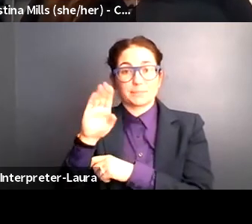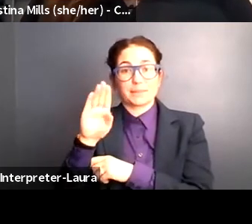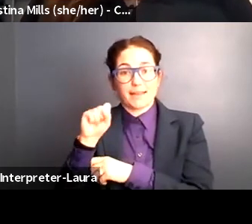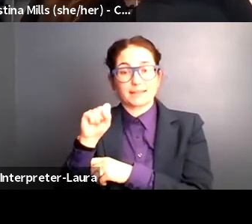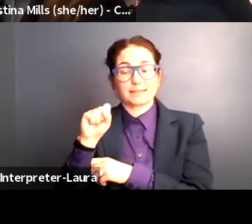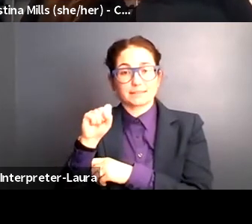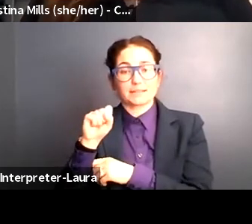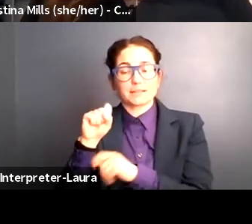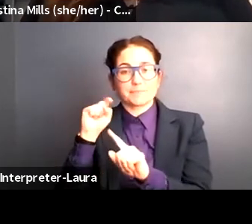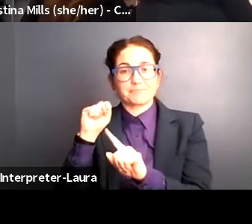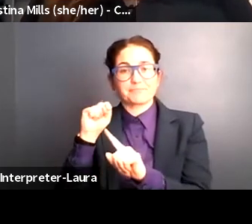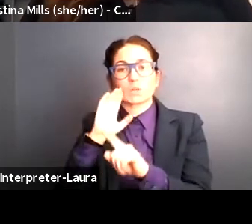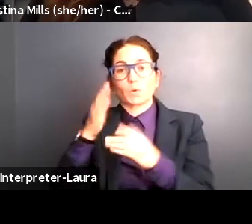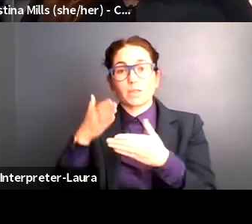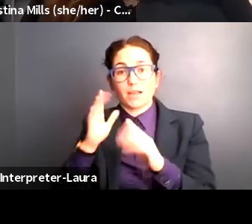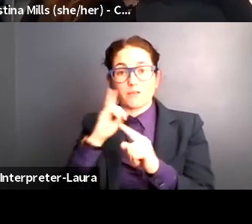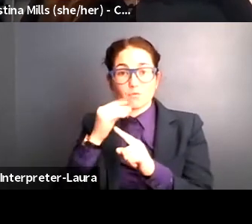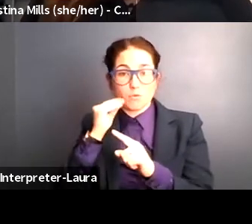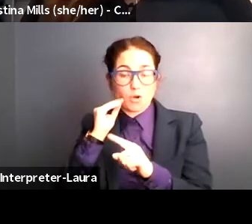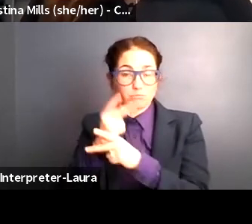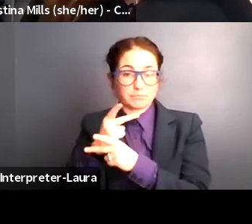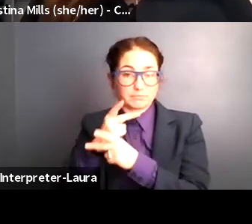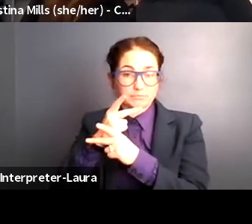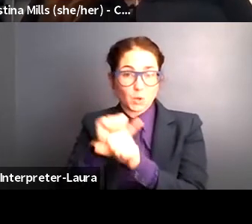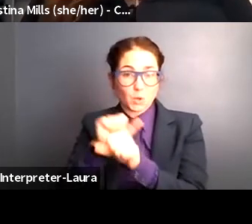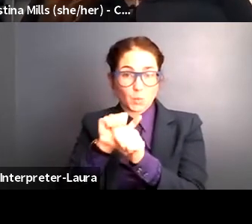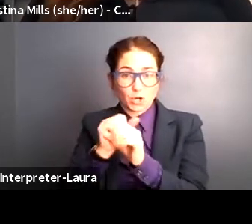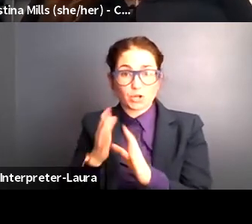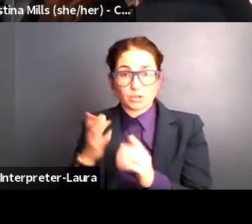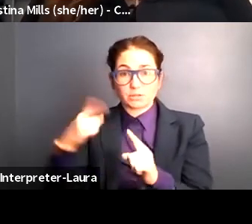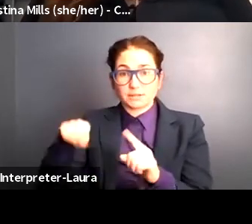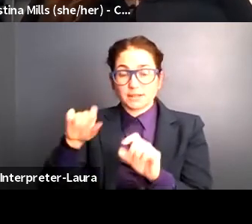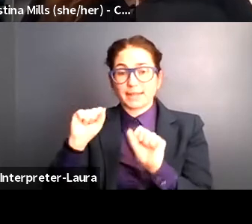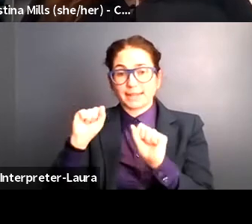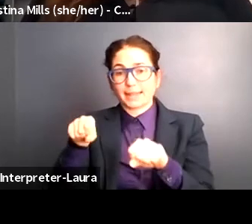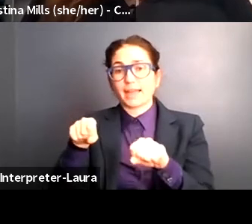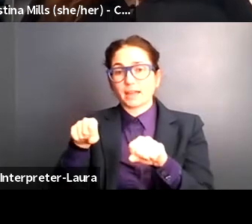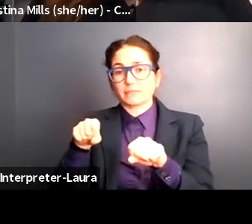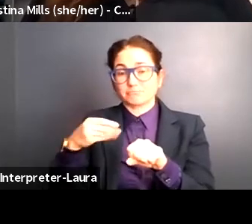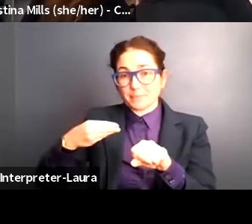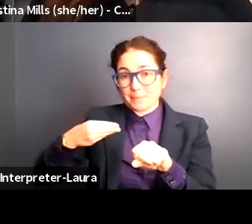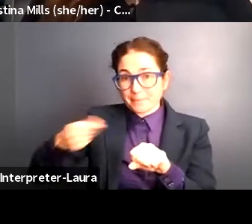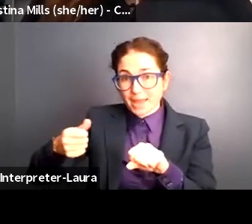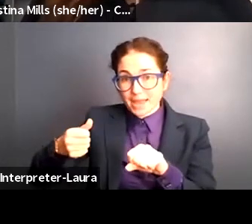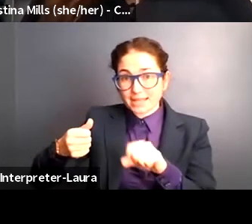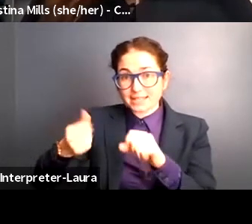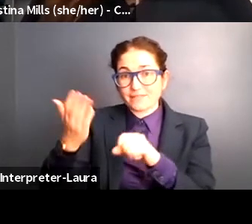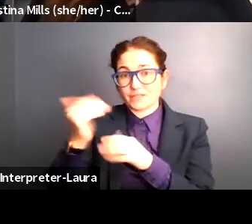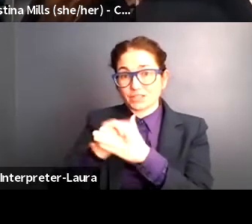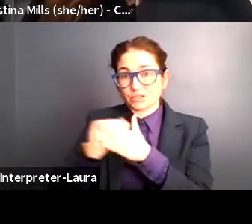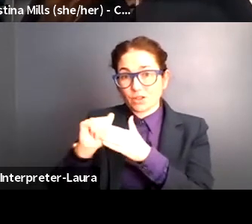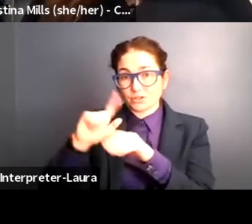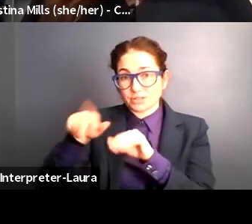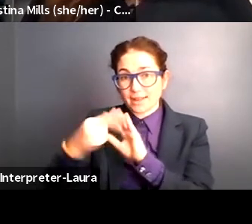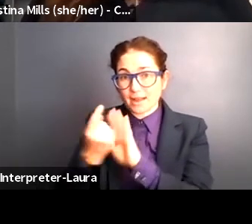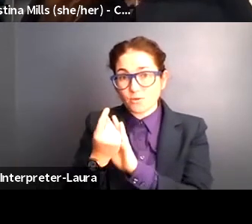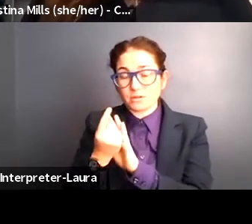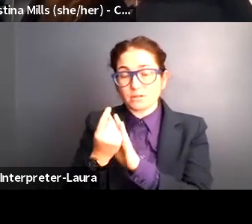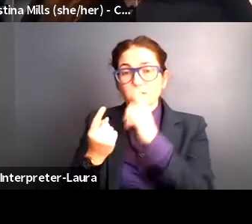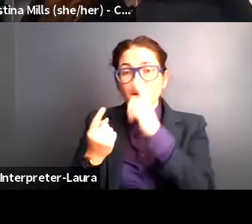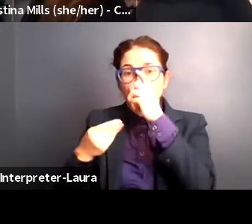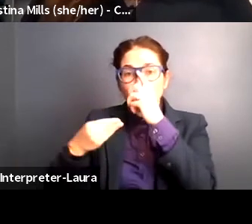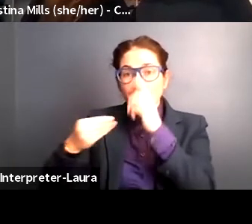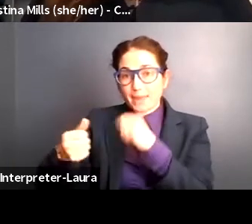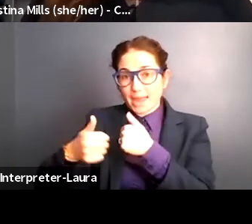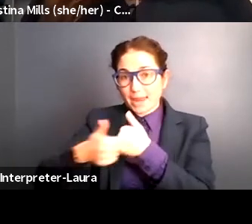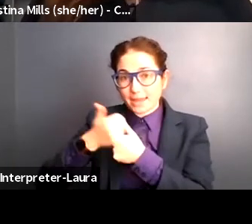allow home care workers to be paid $15 an hour, be paid hazard